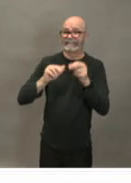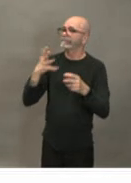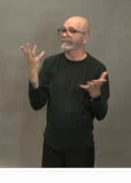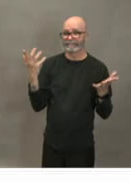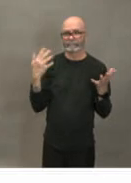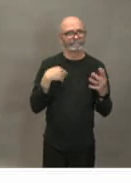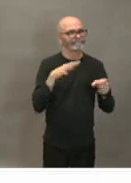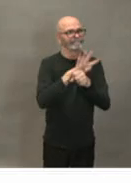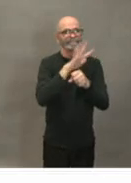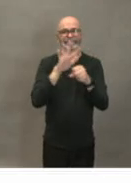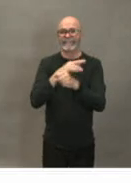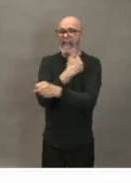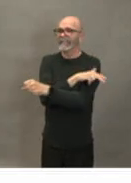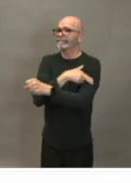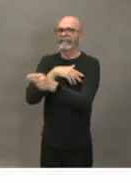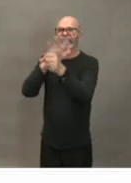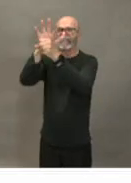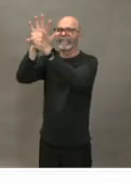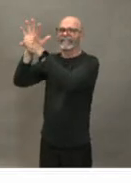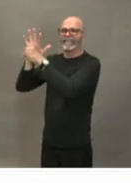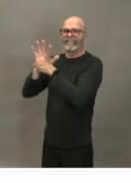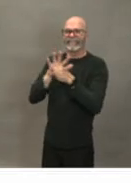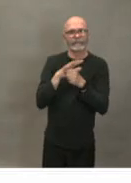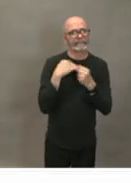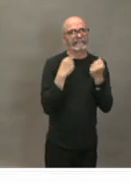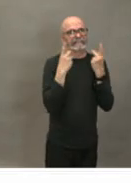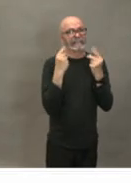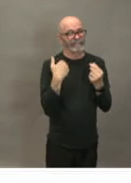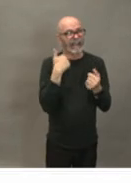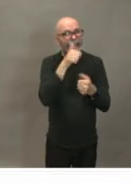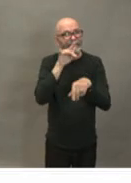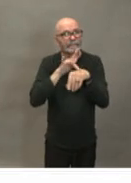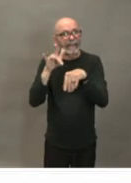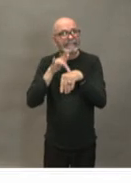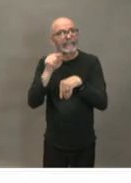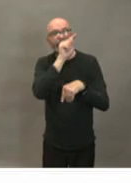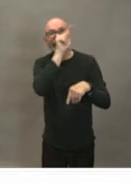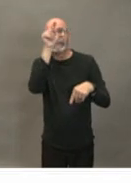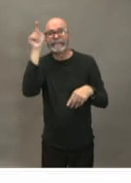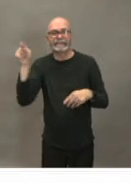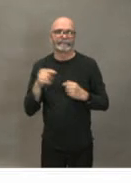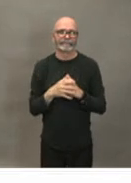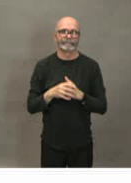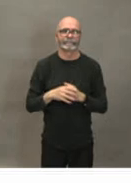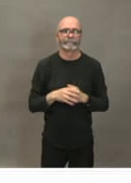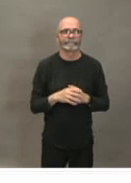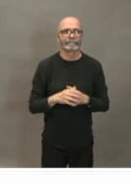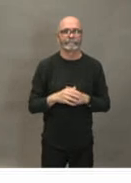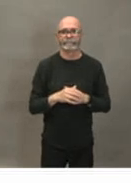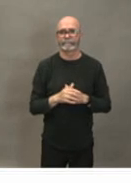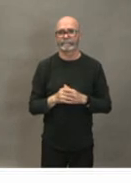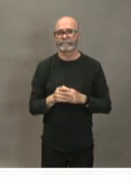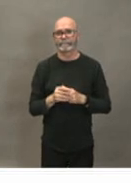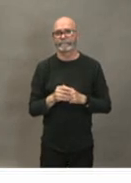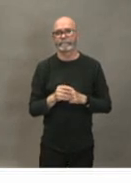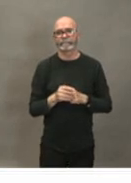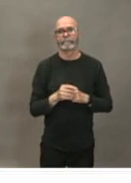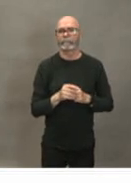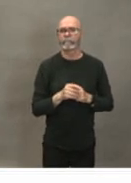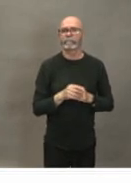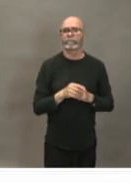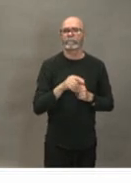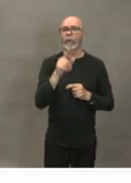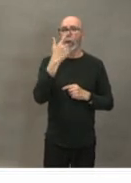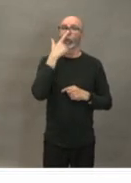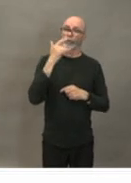so i think the the first route is really around continuity planning so we would look within our own environment first to